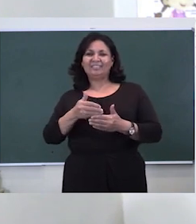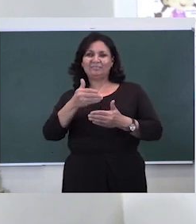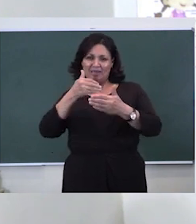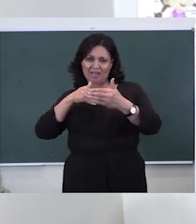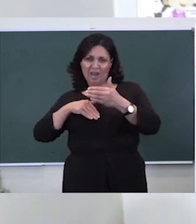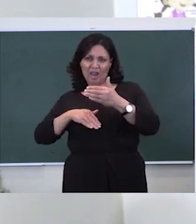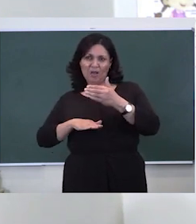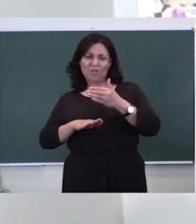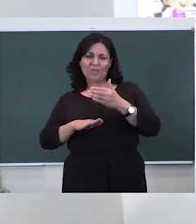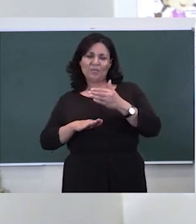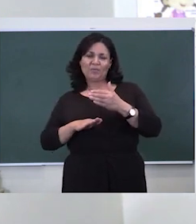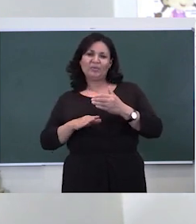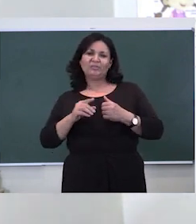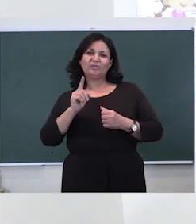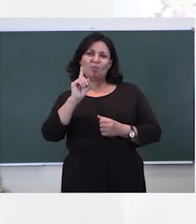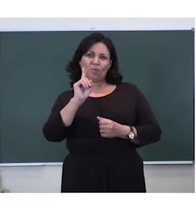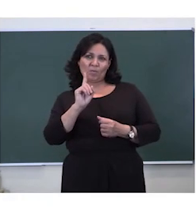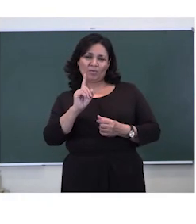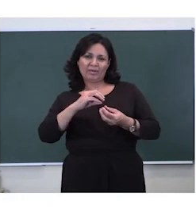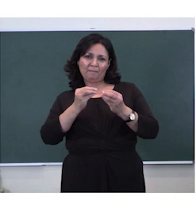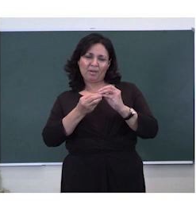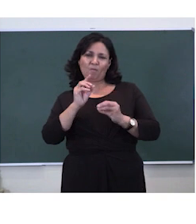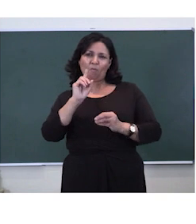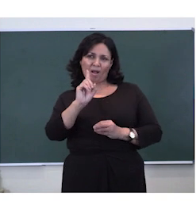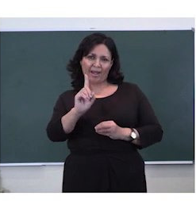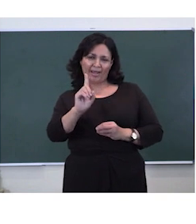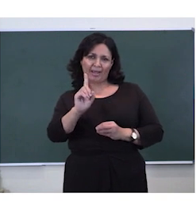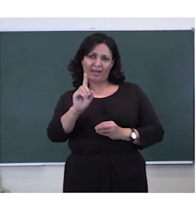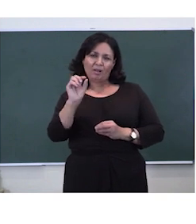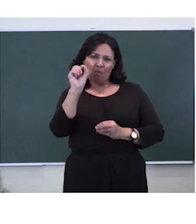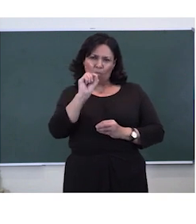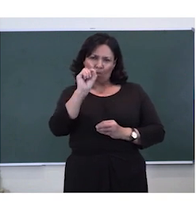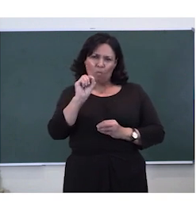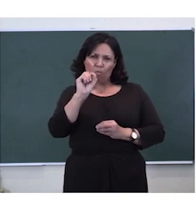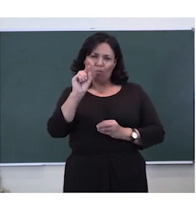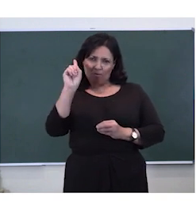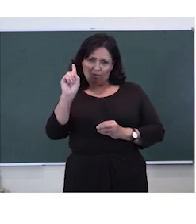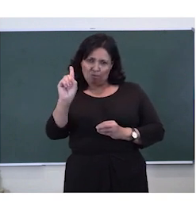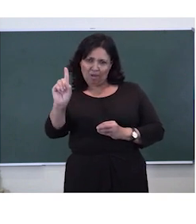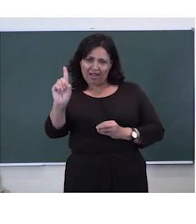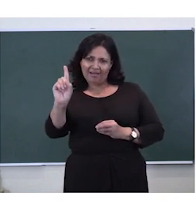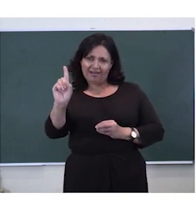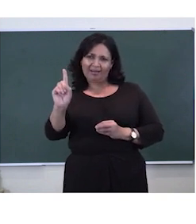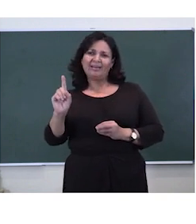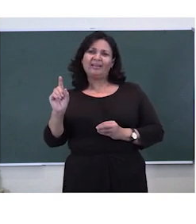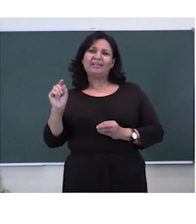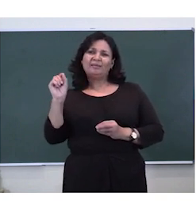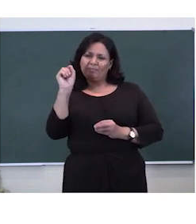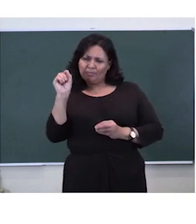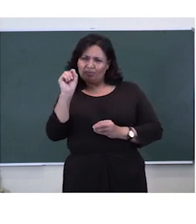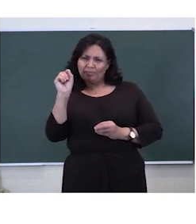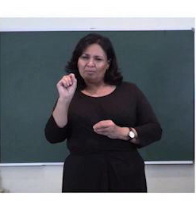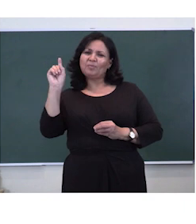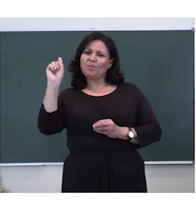a sequence of one. On one dot, there is a big dot and the number